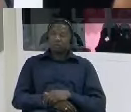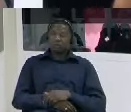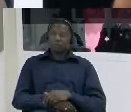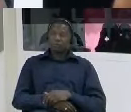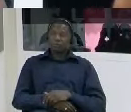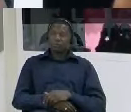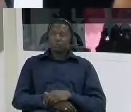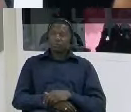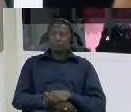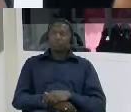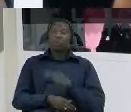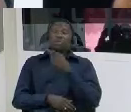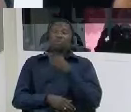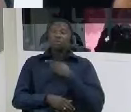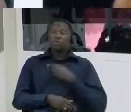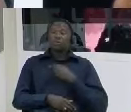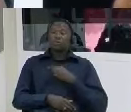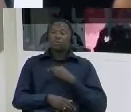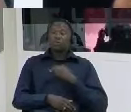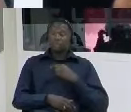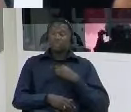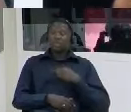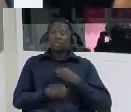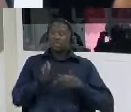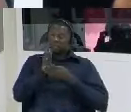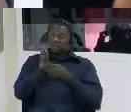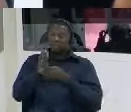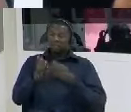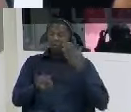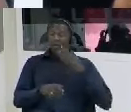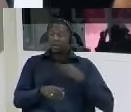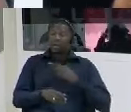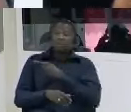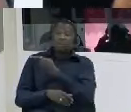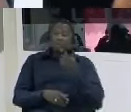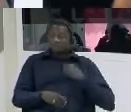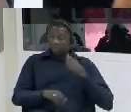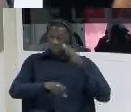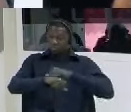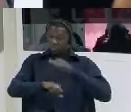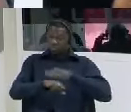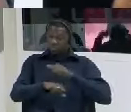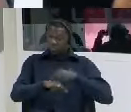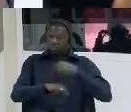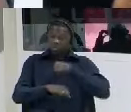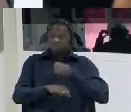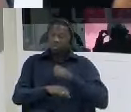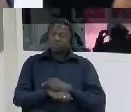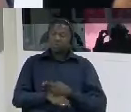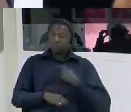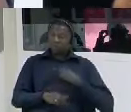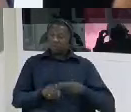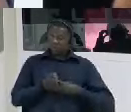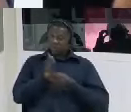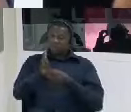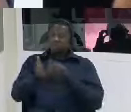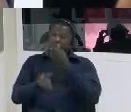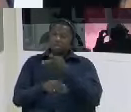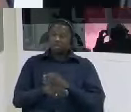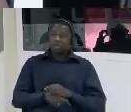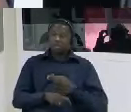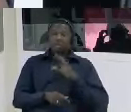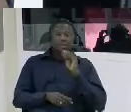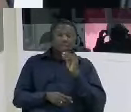when they were torturing us he was the one supervising on that day so he was leaving them command yes